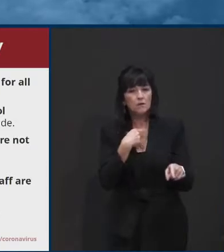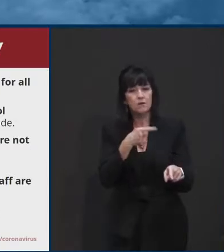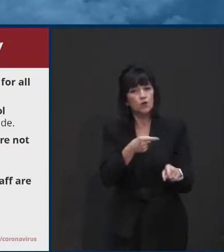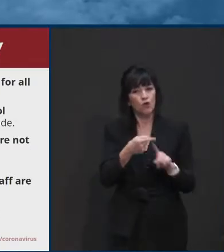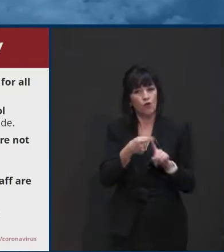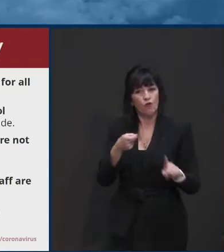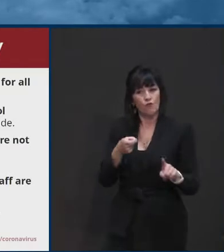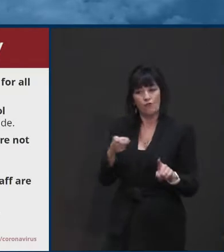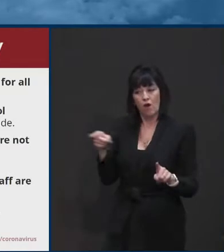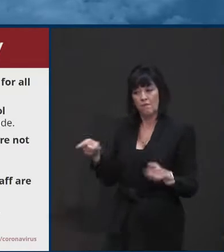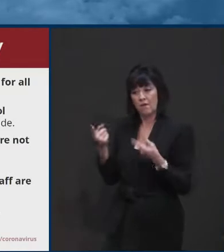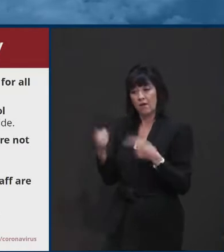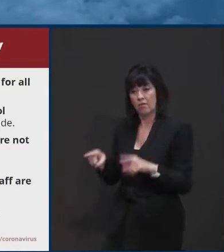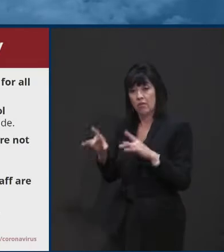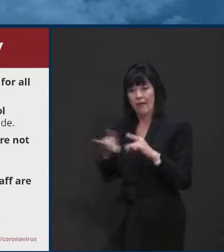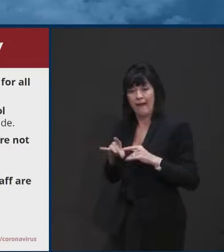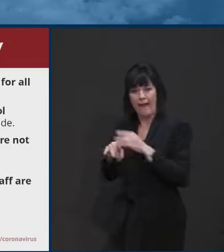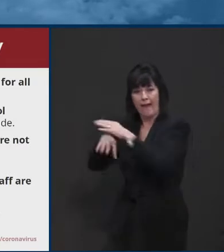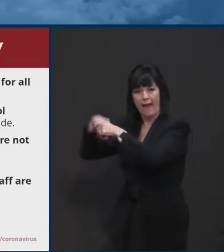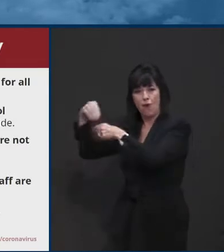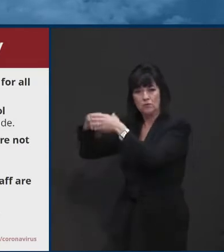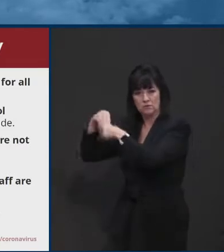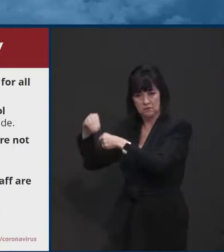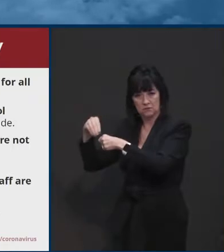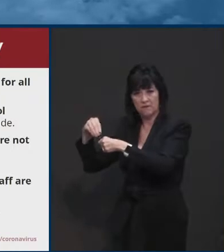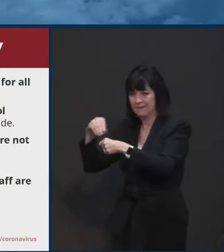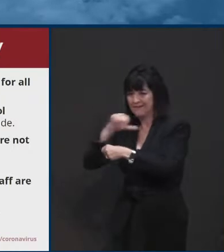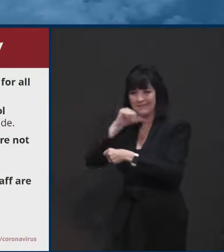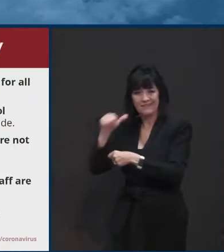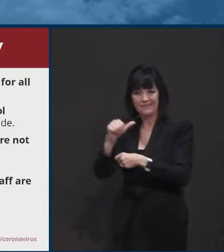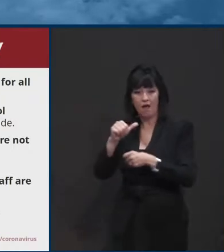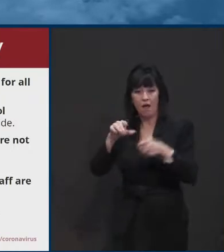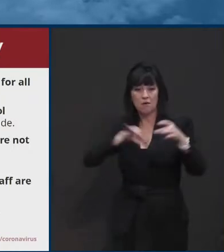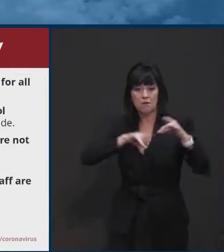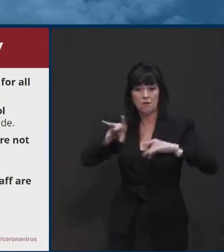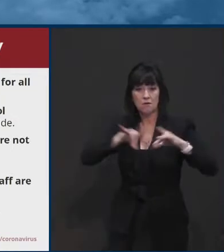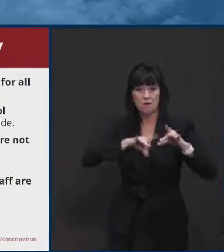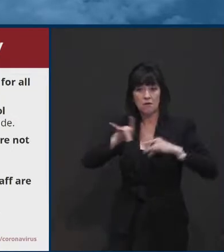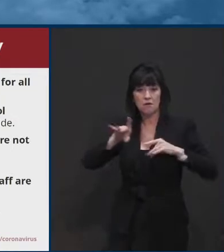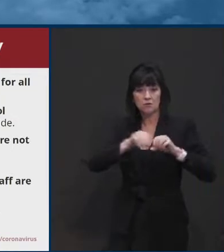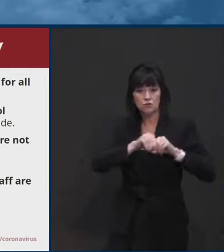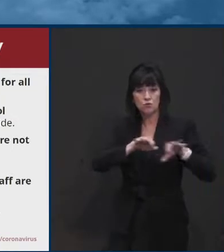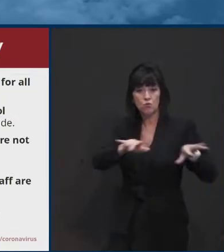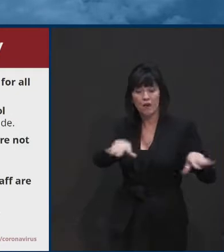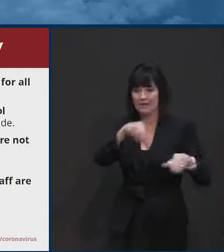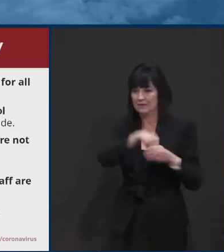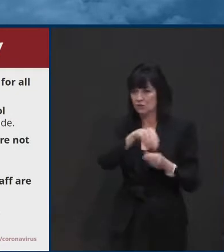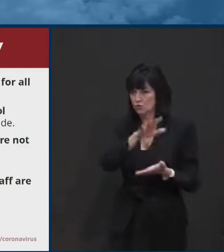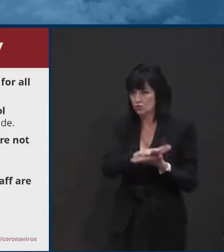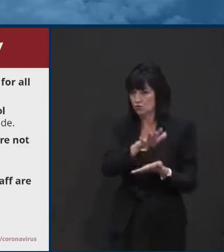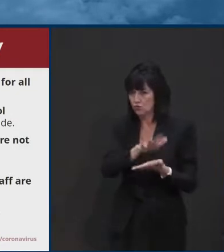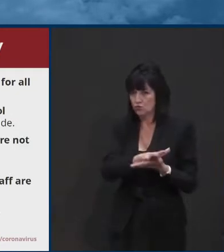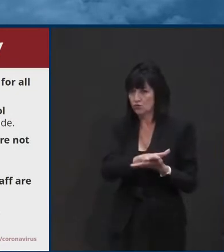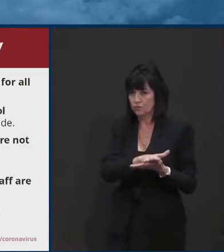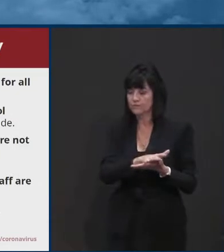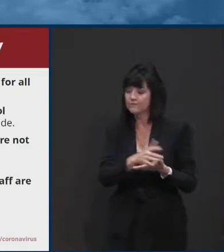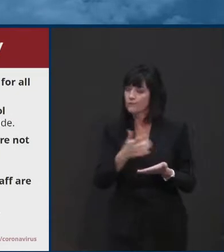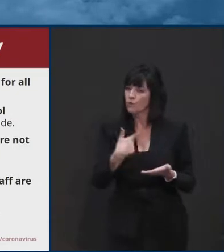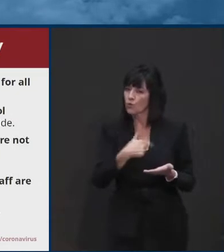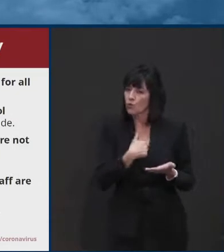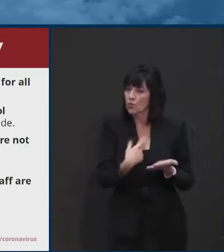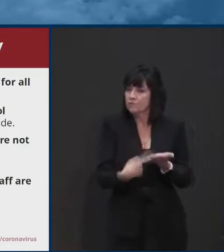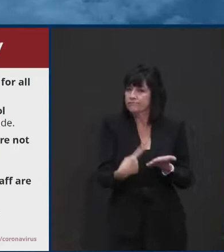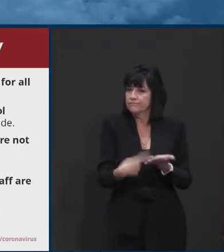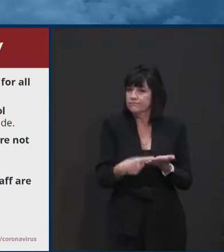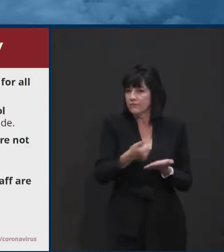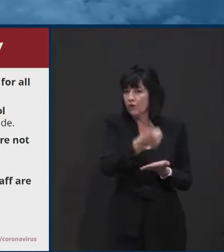seeing the spread inside the schools. And this is not just in Delaware. When, when we talk to the other, the other states in